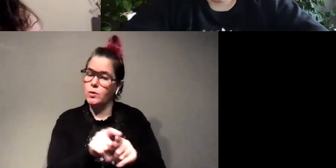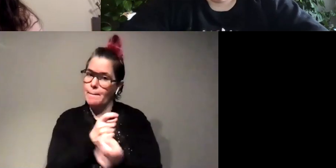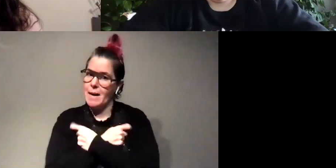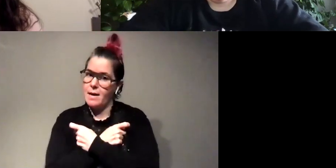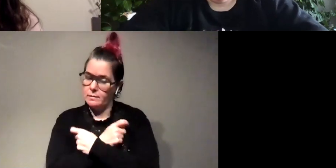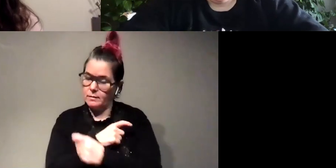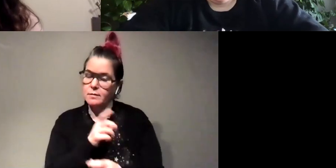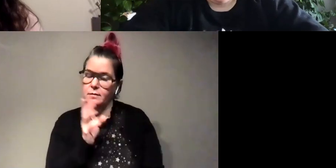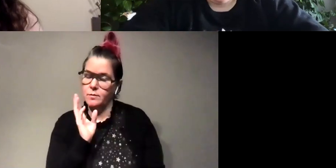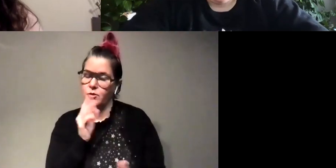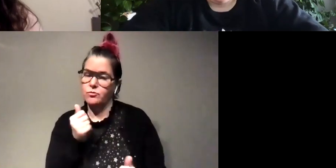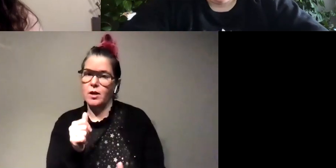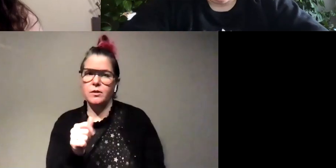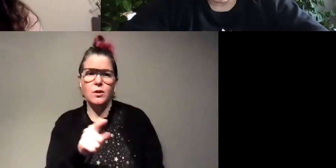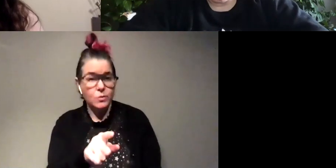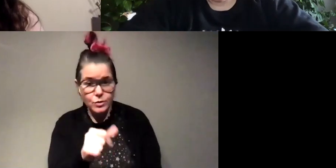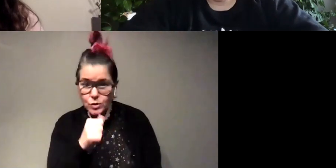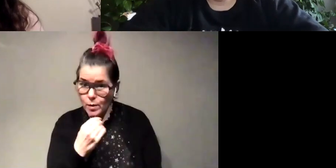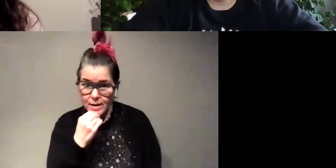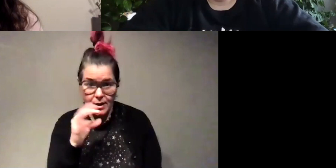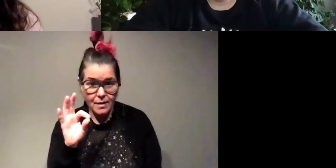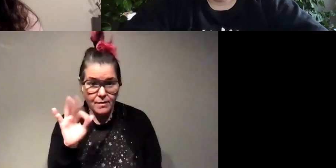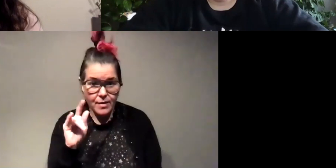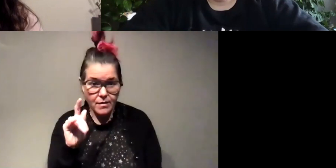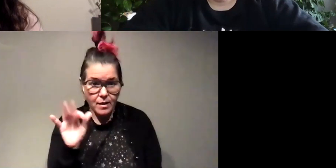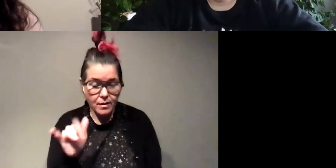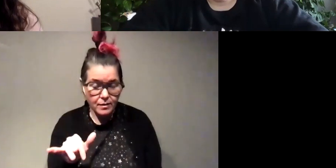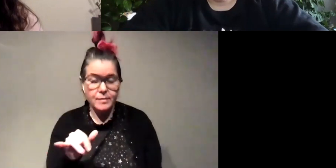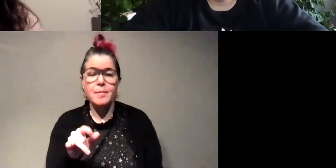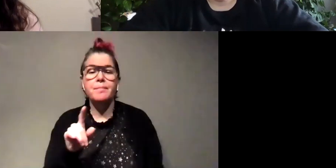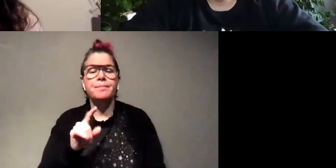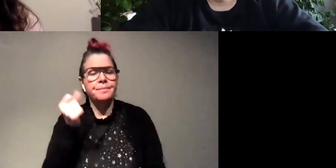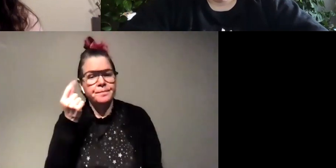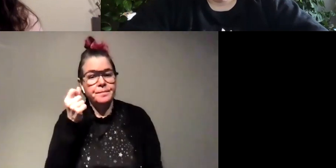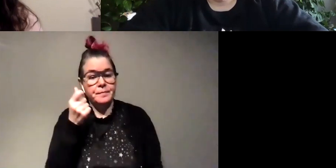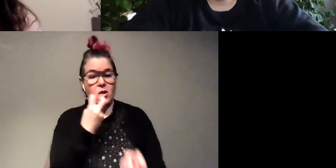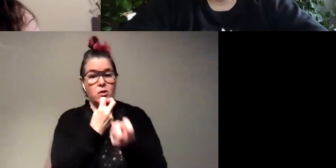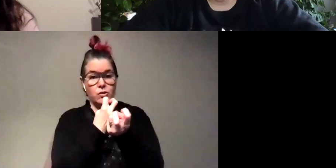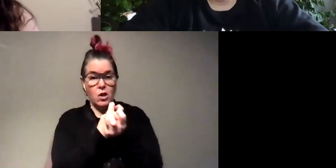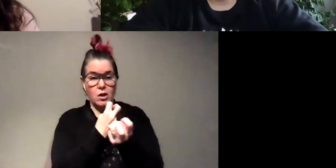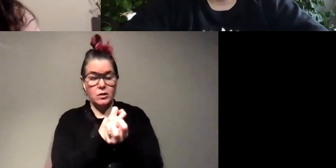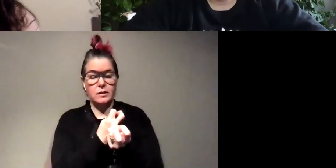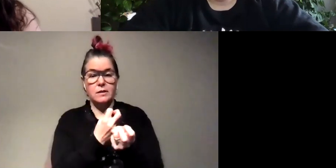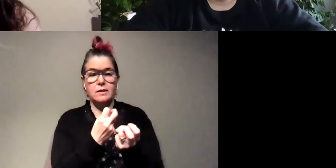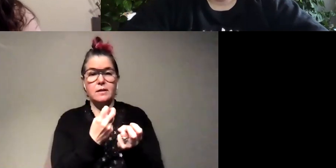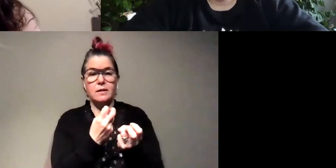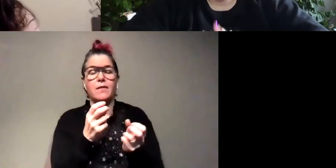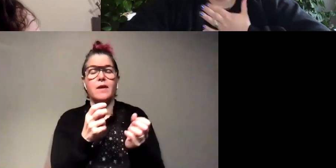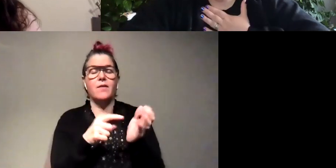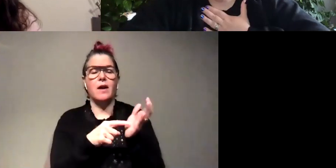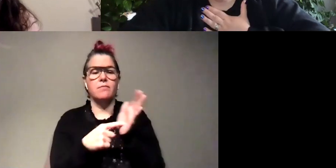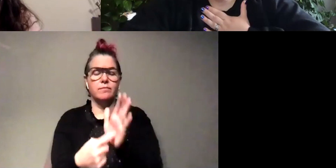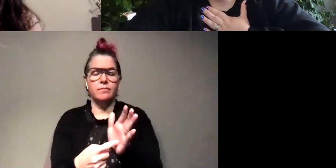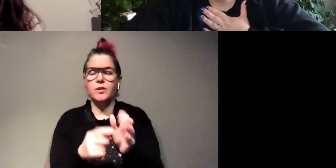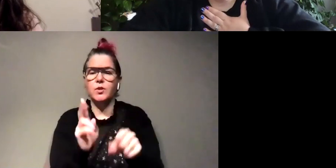yeah so like don't eat a firefly but those toxins they've actually modeled heart medication after those